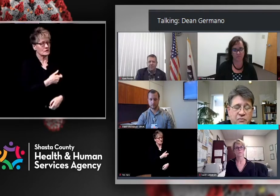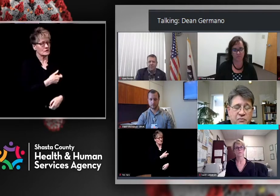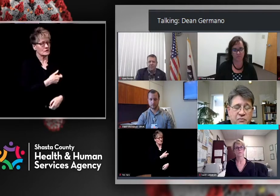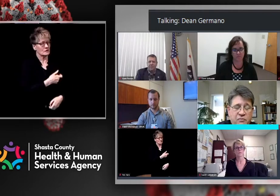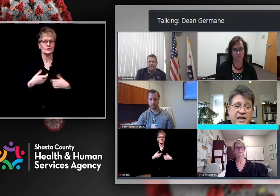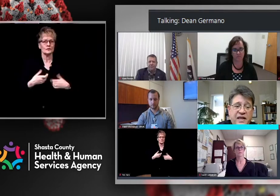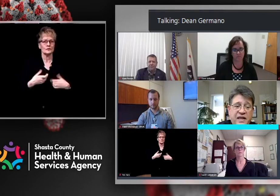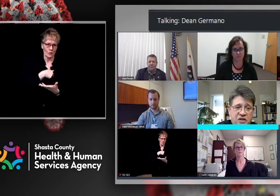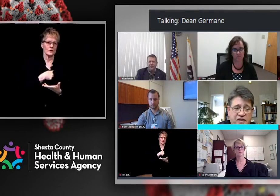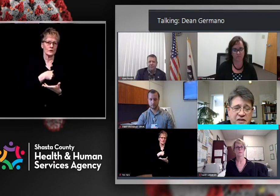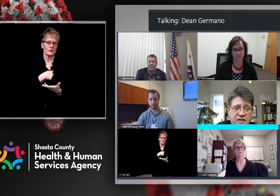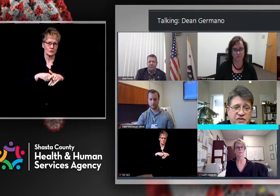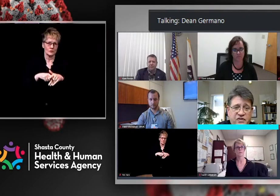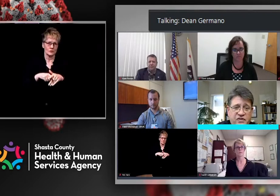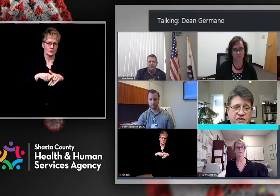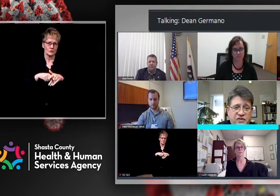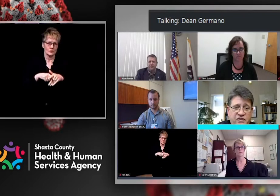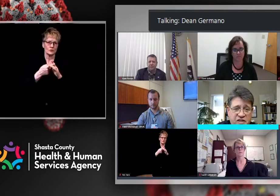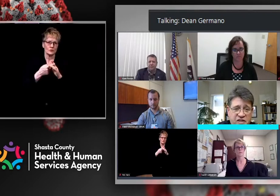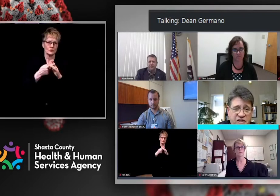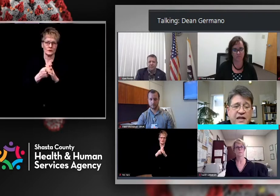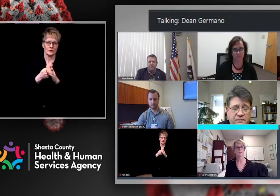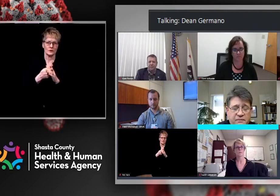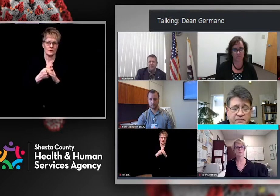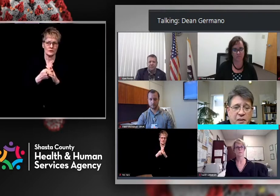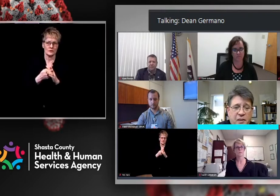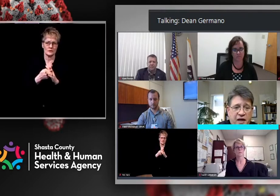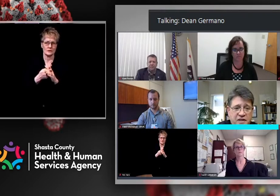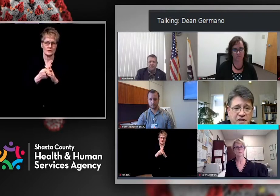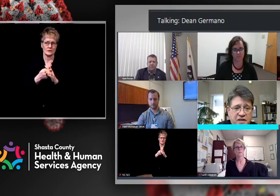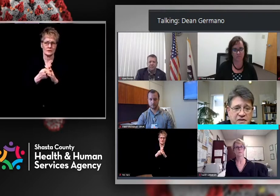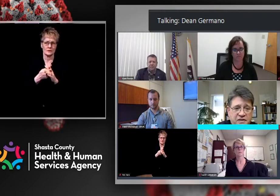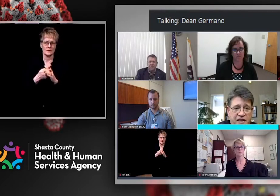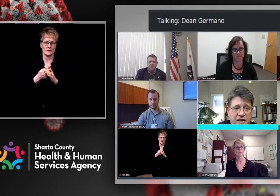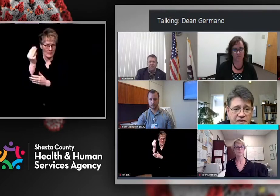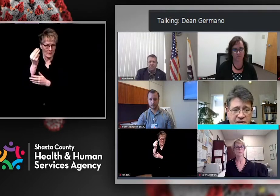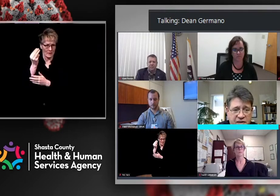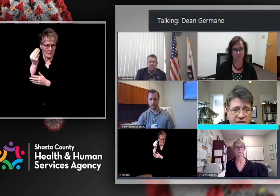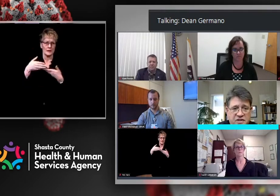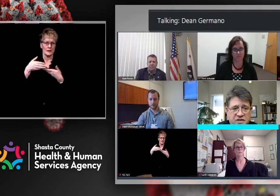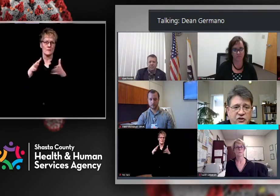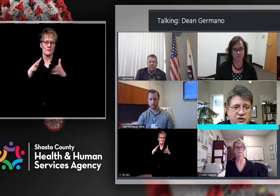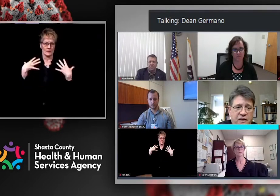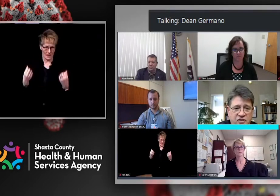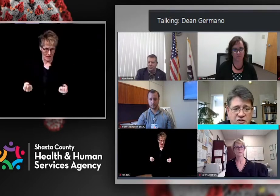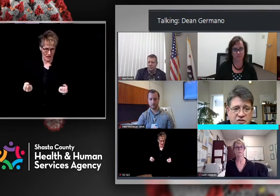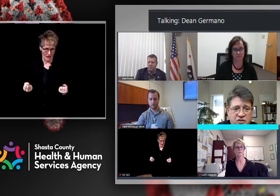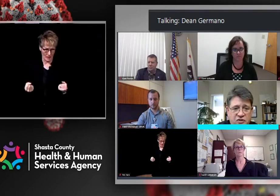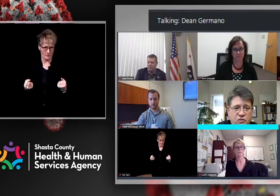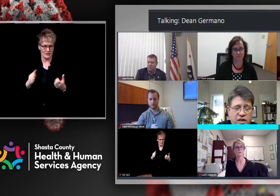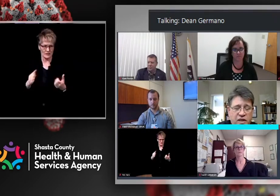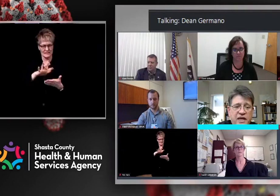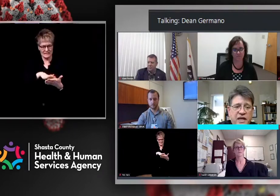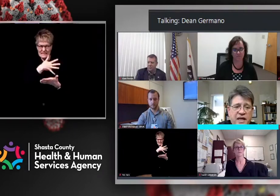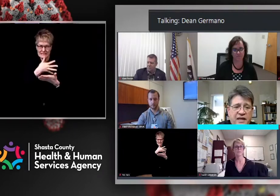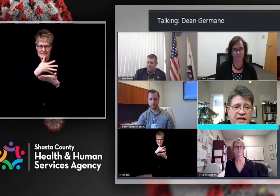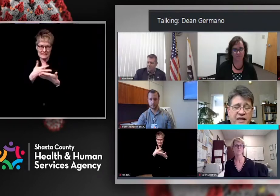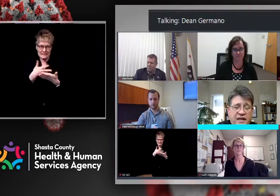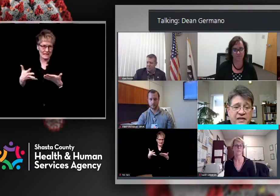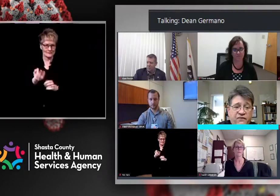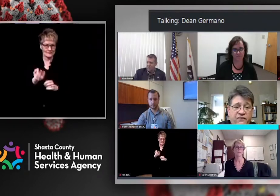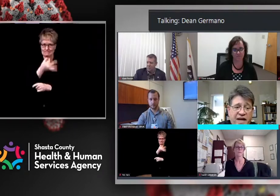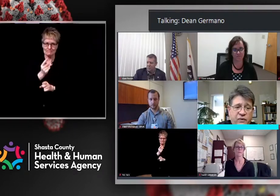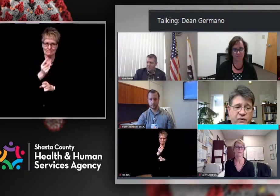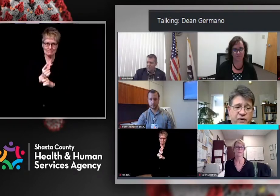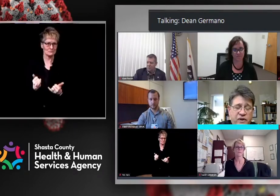Monday, we've been starting to facilitate that public health is kind of the scheduling master on this one. And then I